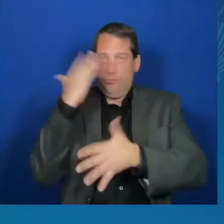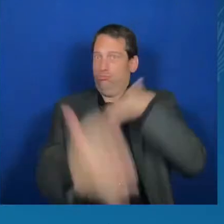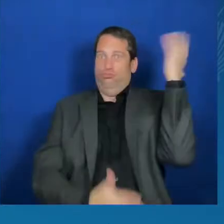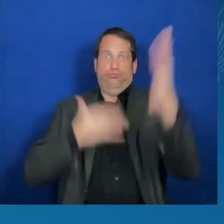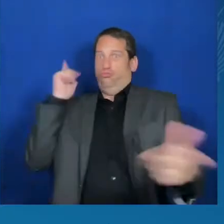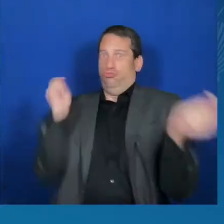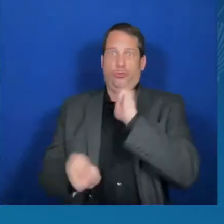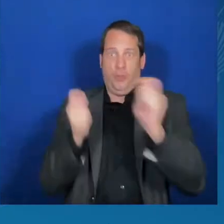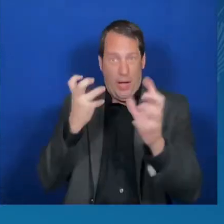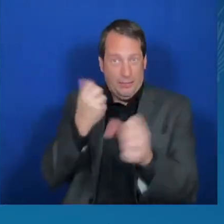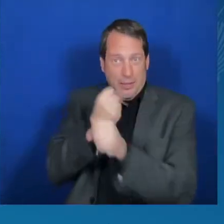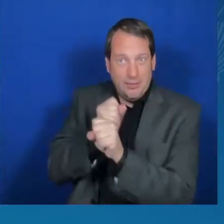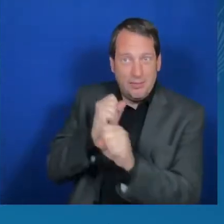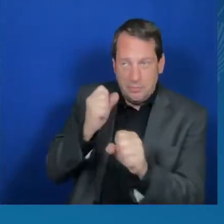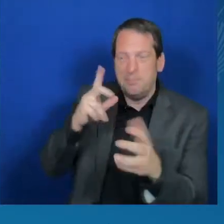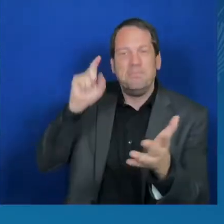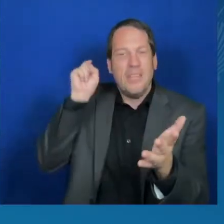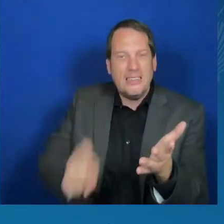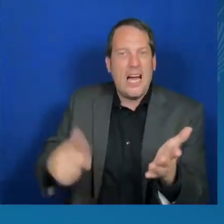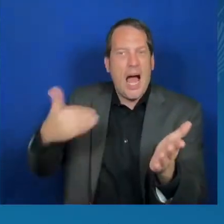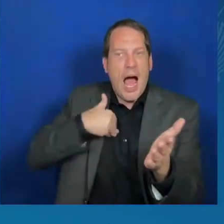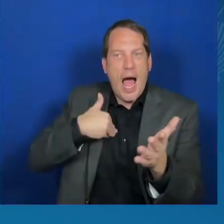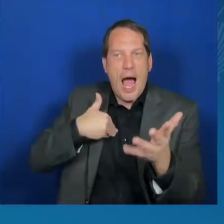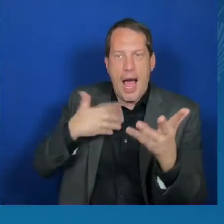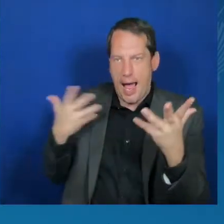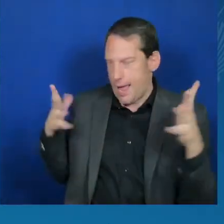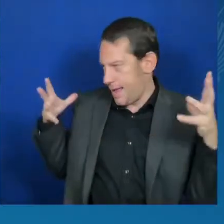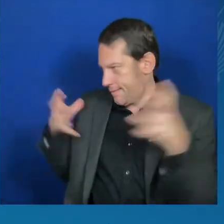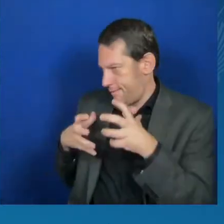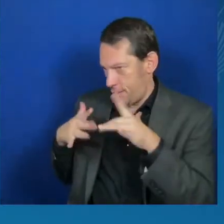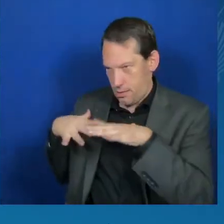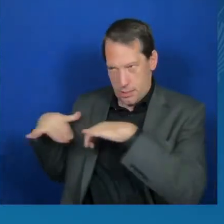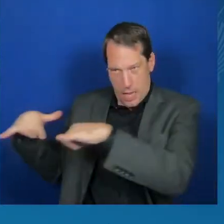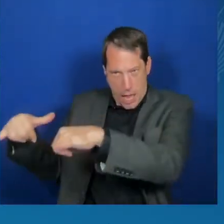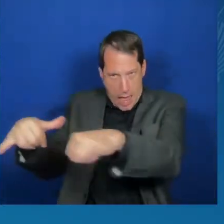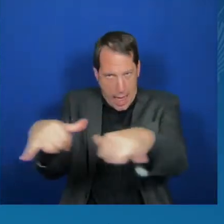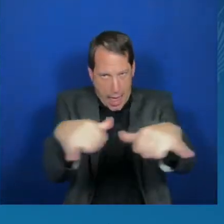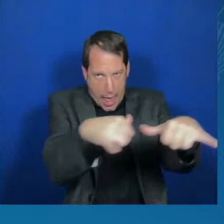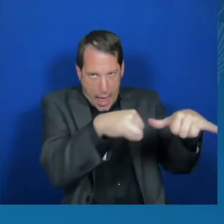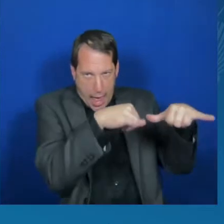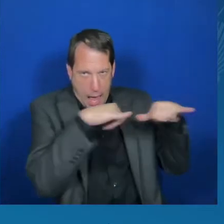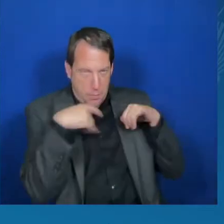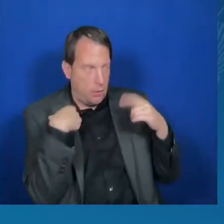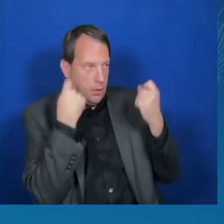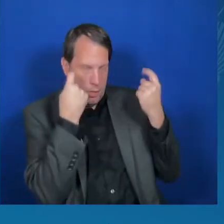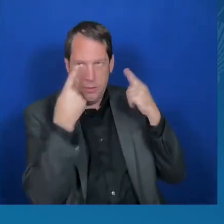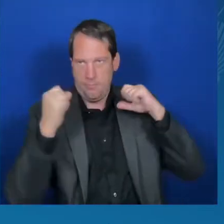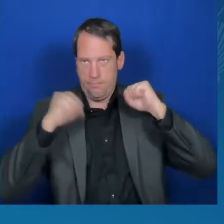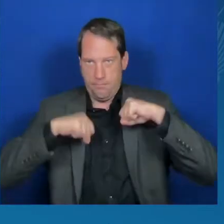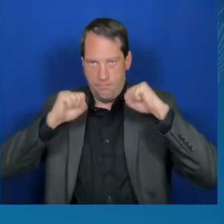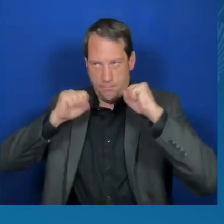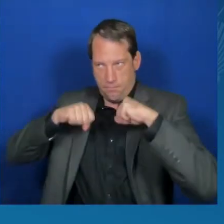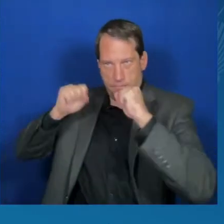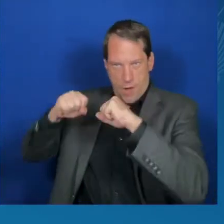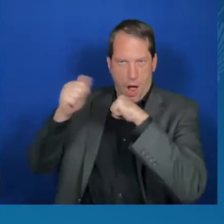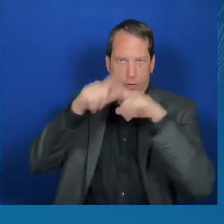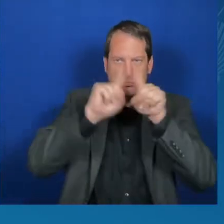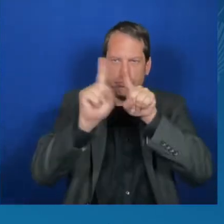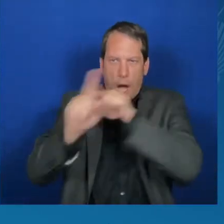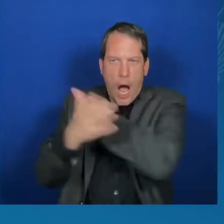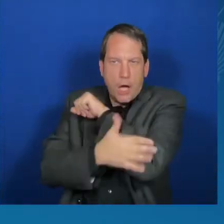nations. And that is why the United States will continue to work with our allies and partners to apply